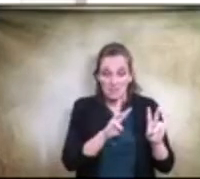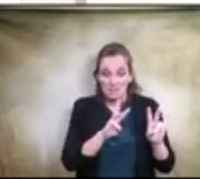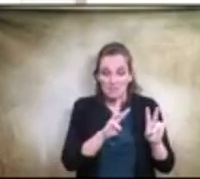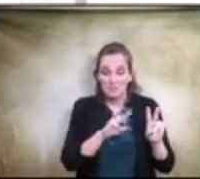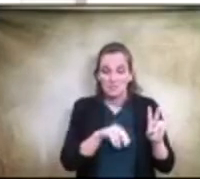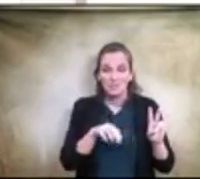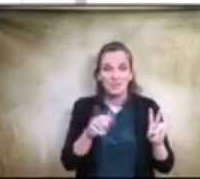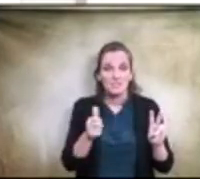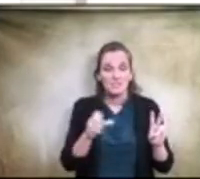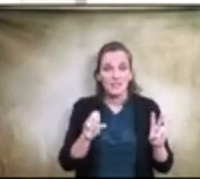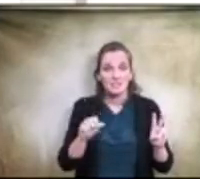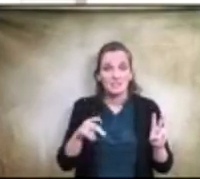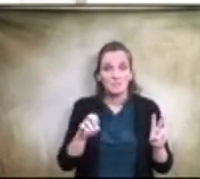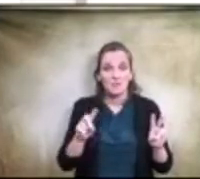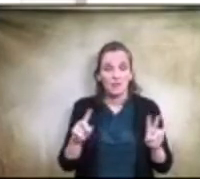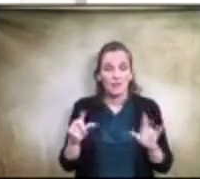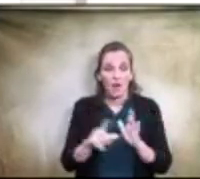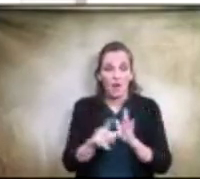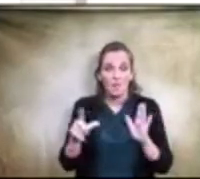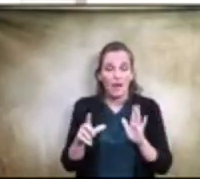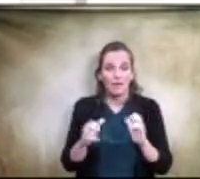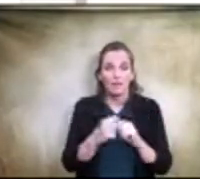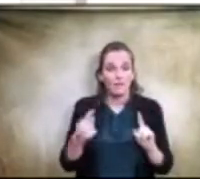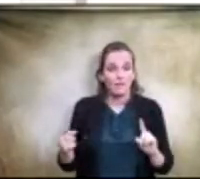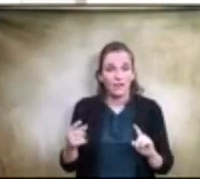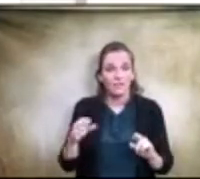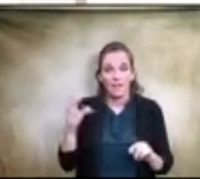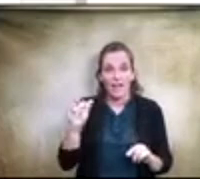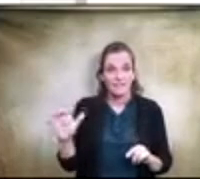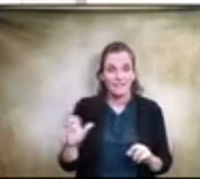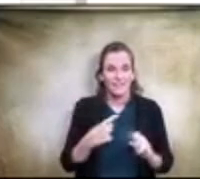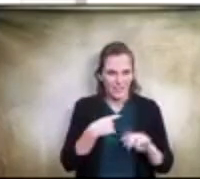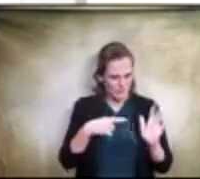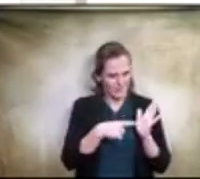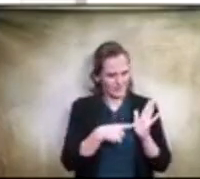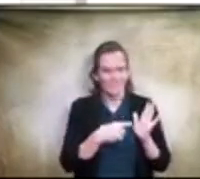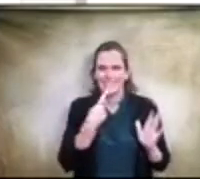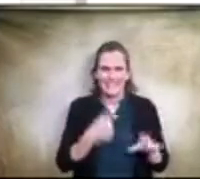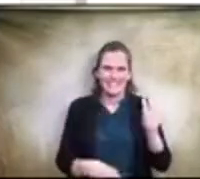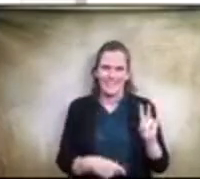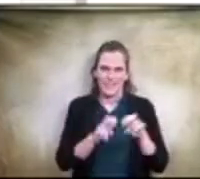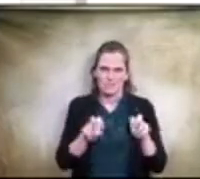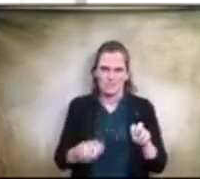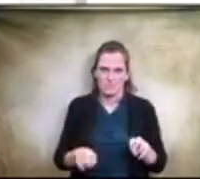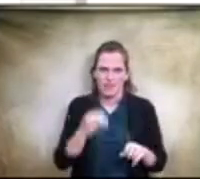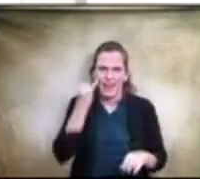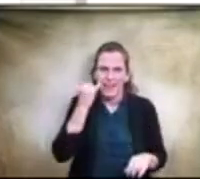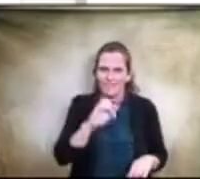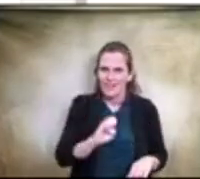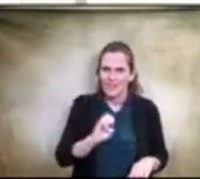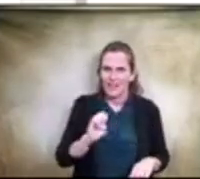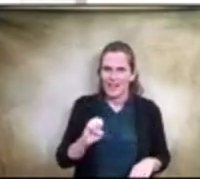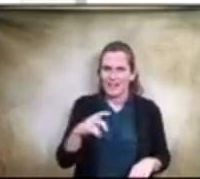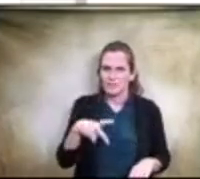automatic air condition it only says seven that's why i was wondering if the expedition only had seven passenger